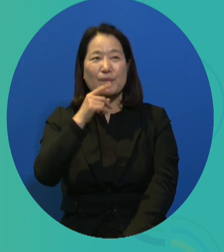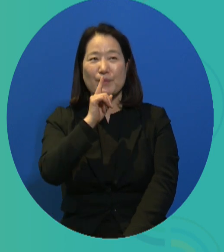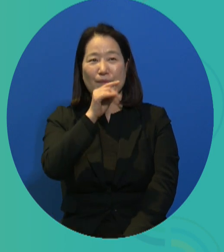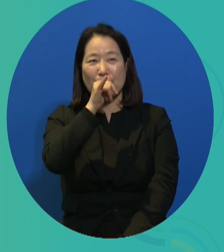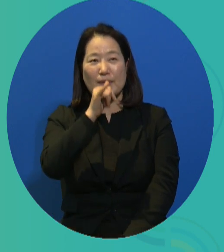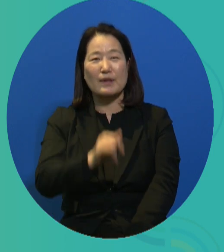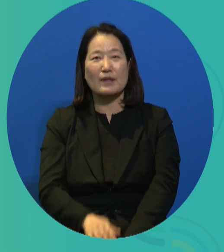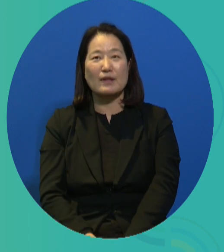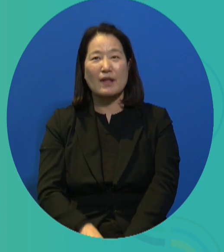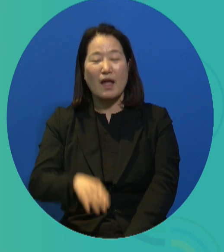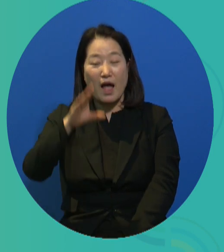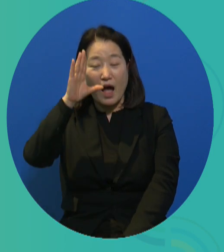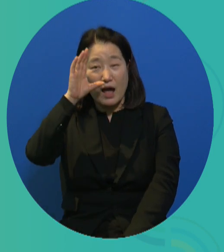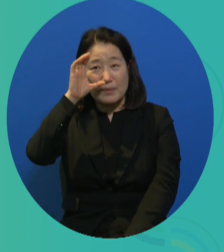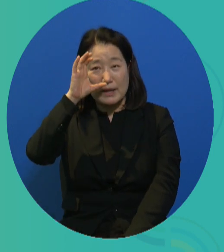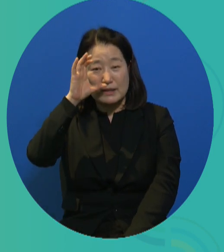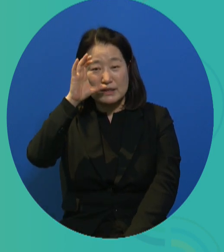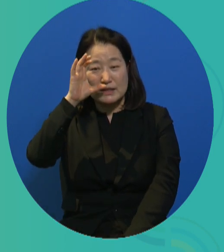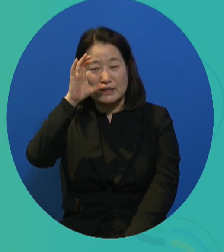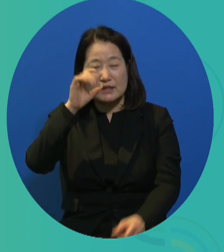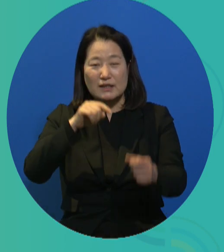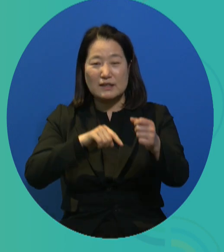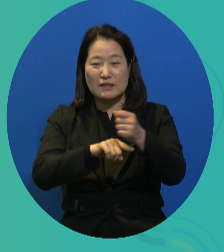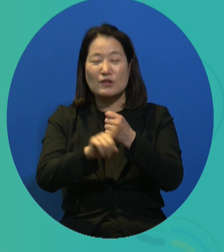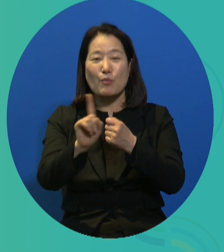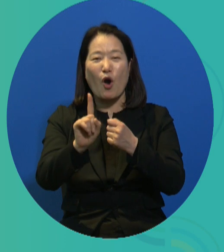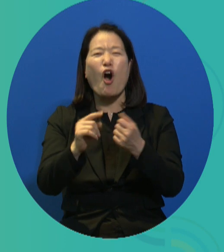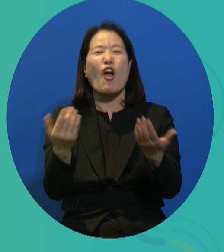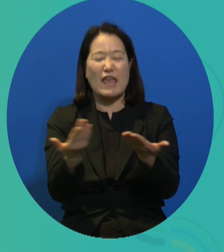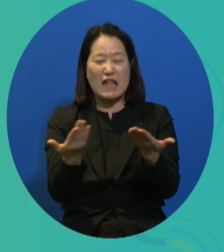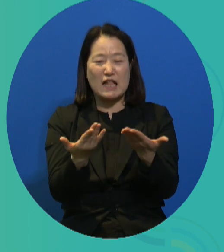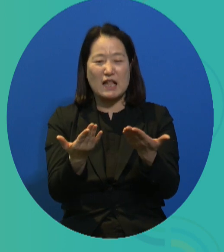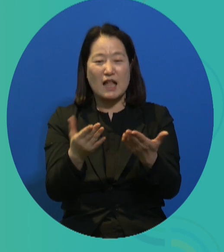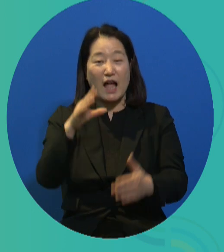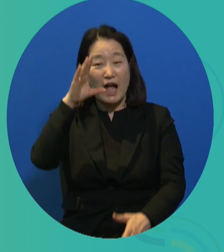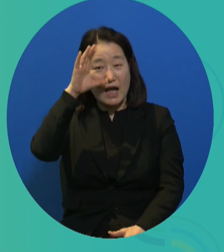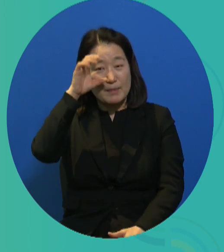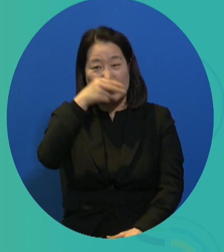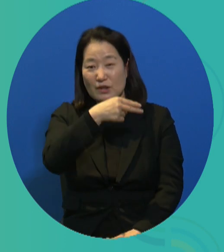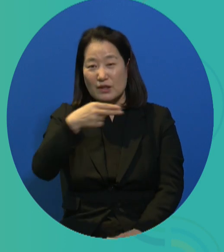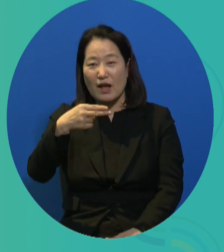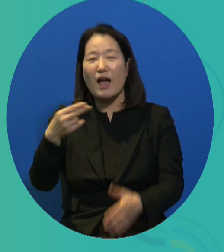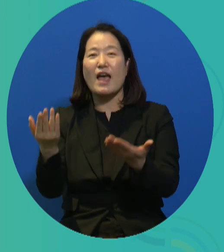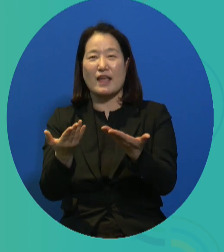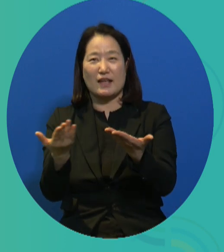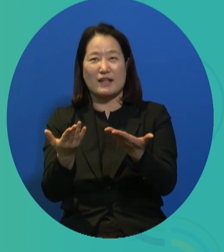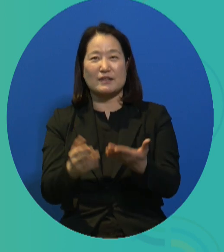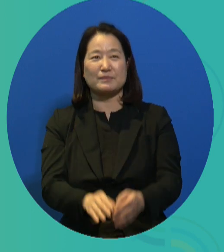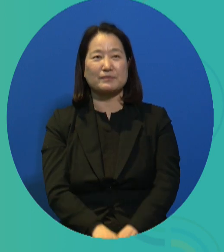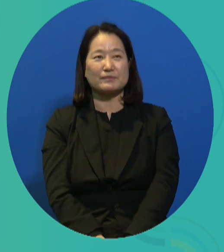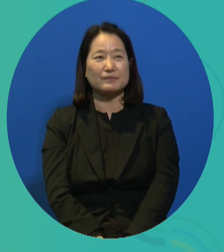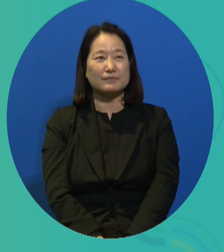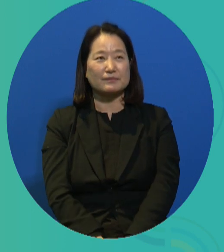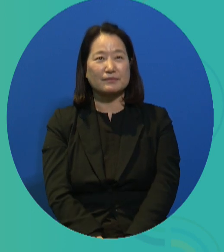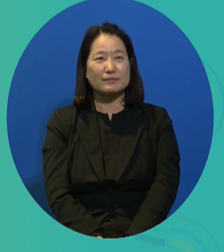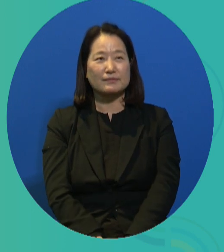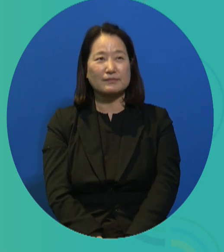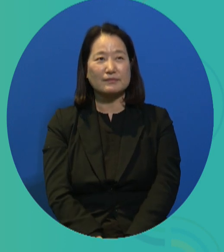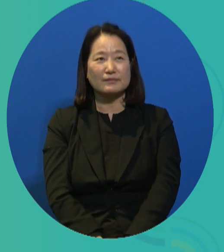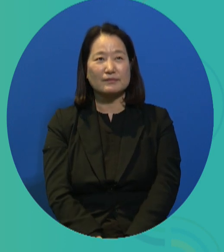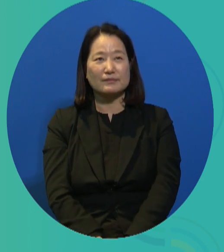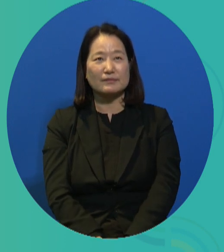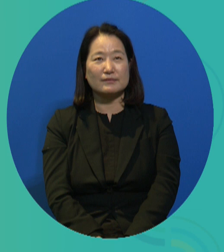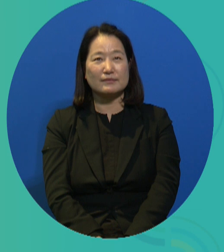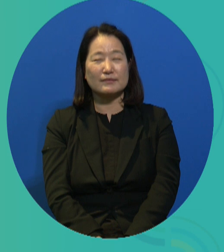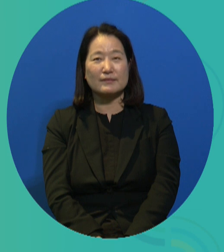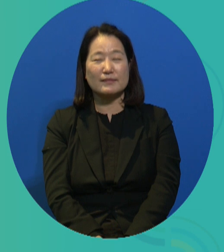but I am not very good in pronunciation in my German pronunciation, but basically it's a burg arbeit. Arbeit in Korea